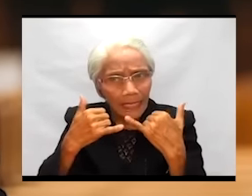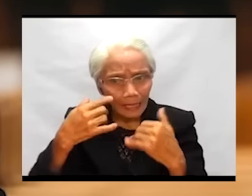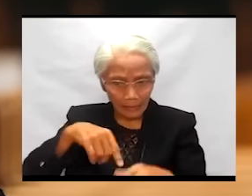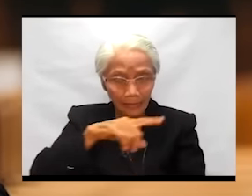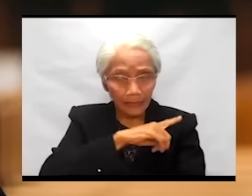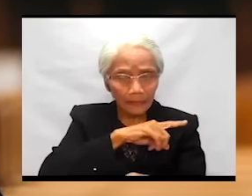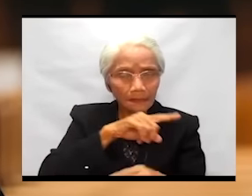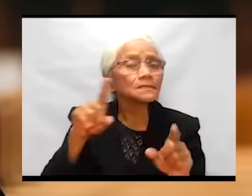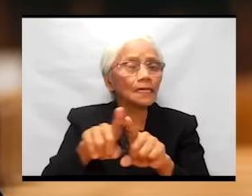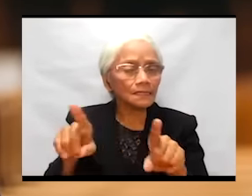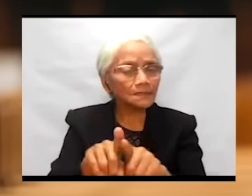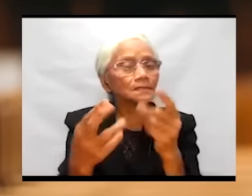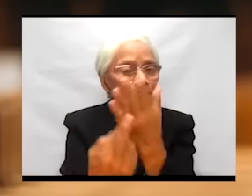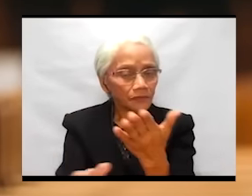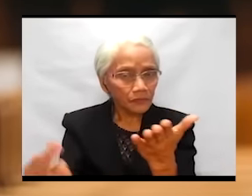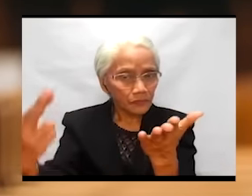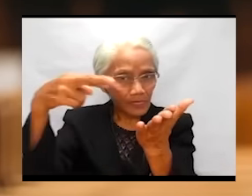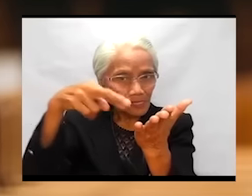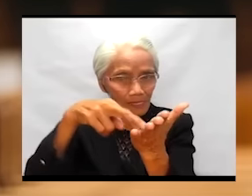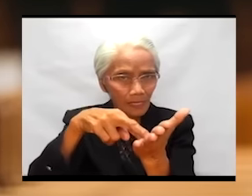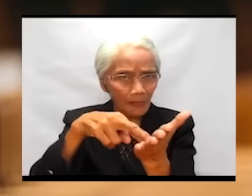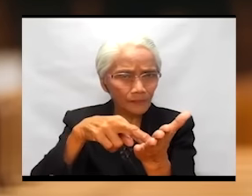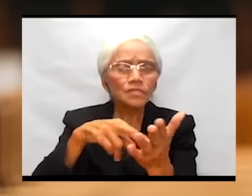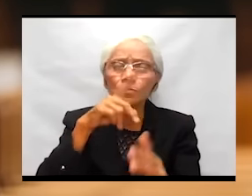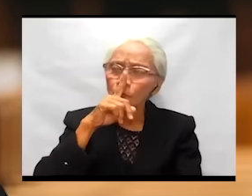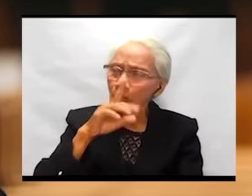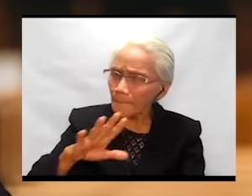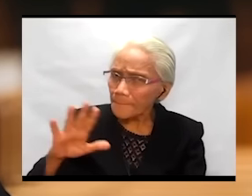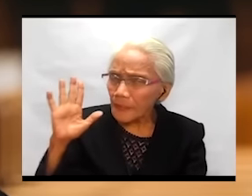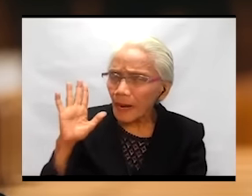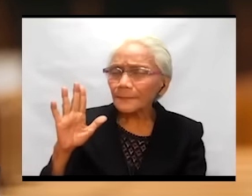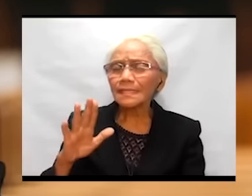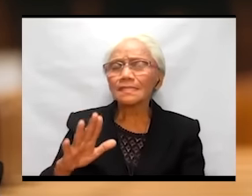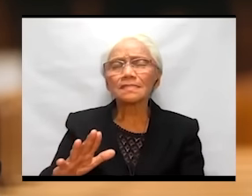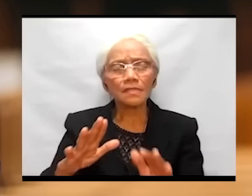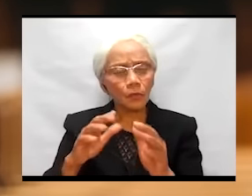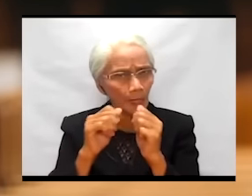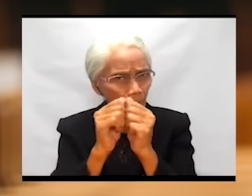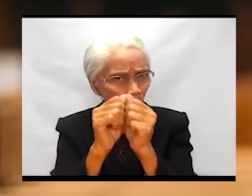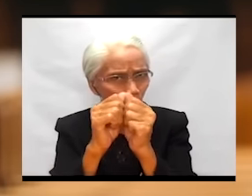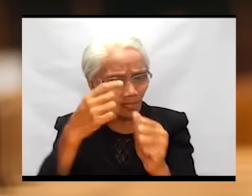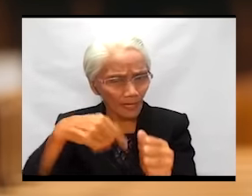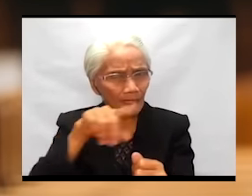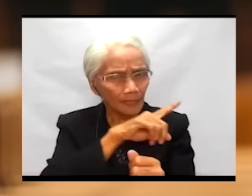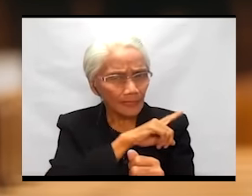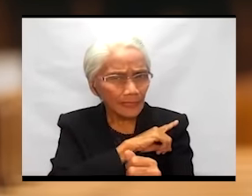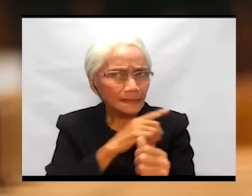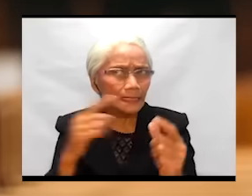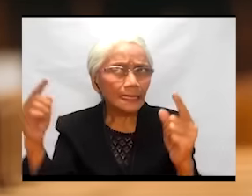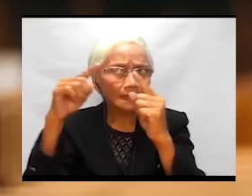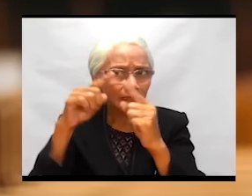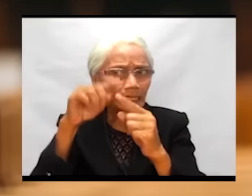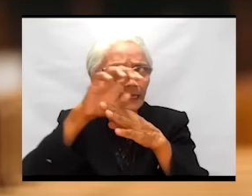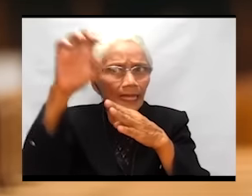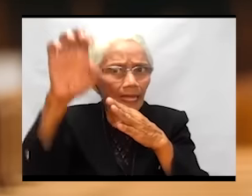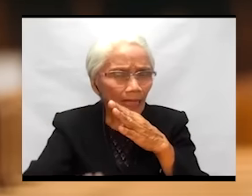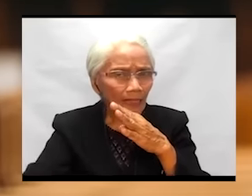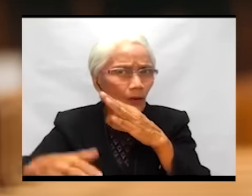in us as the risen one. He promised I will be with you till the end of the ages.